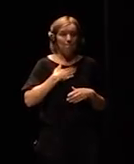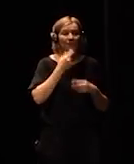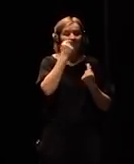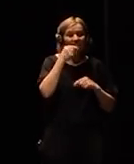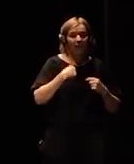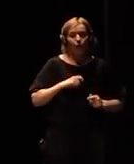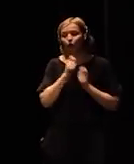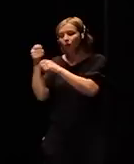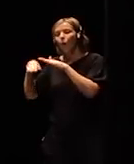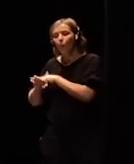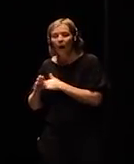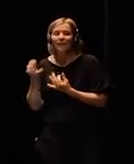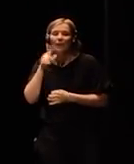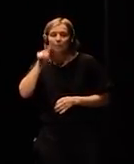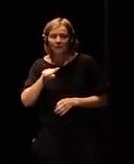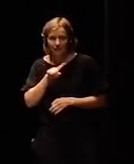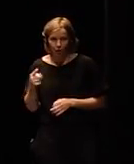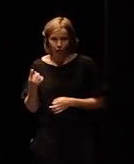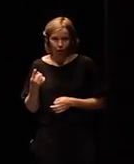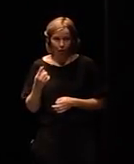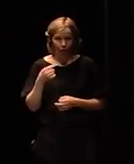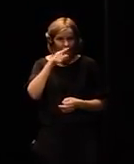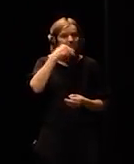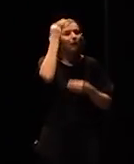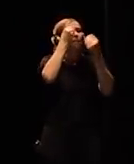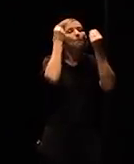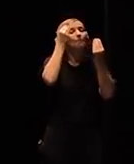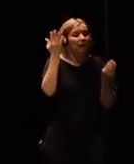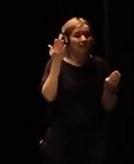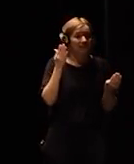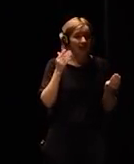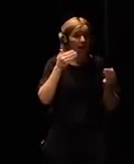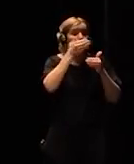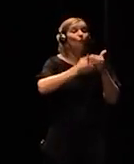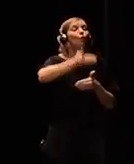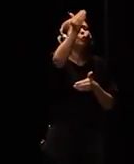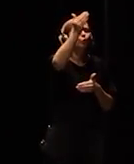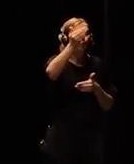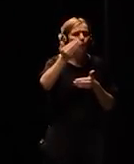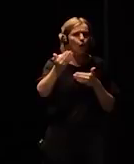discussing the future? Is it the politicians? The king of Spain?